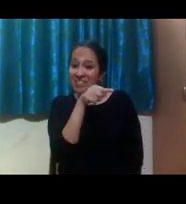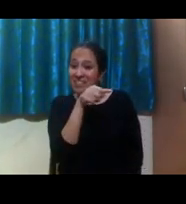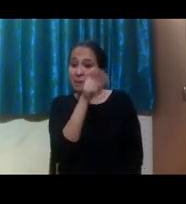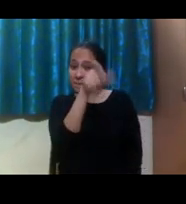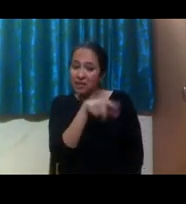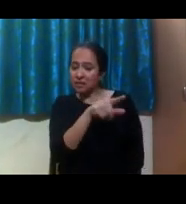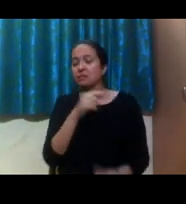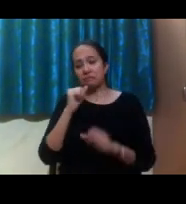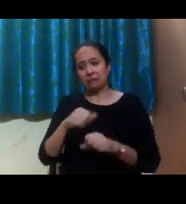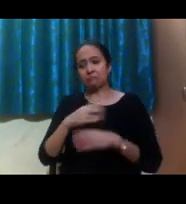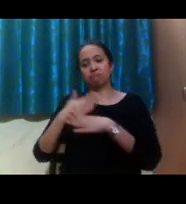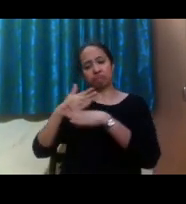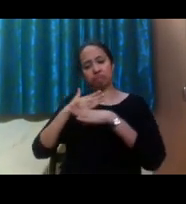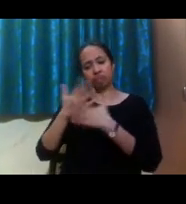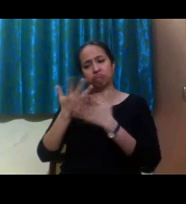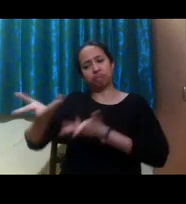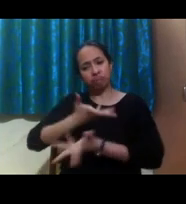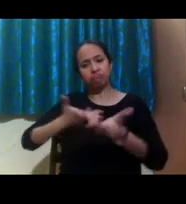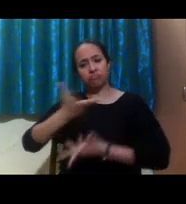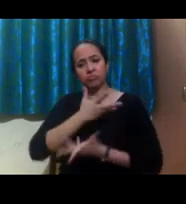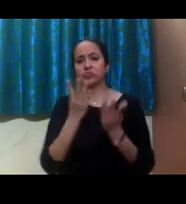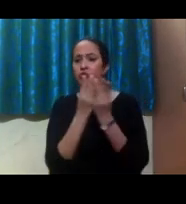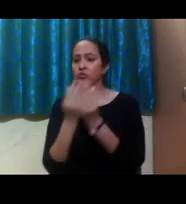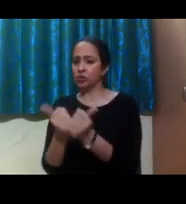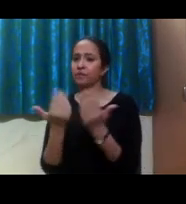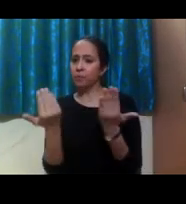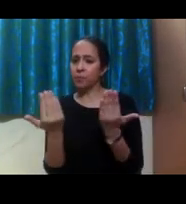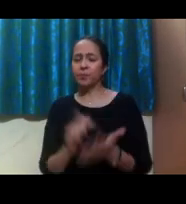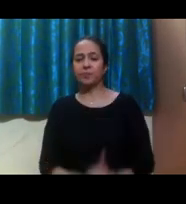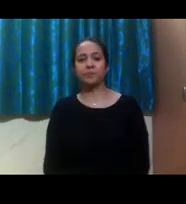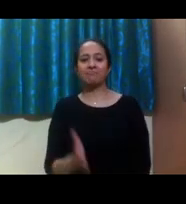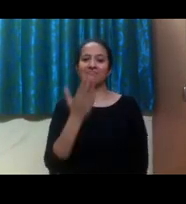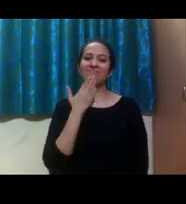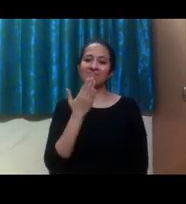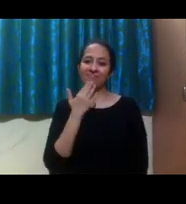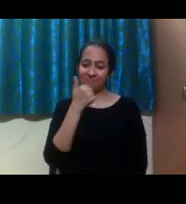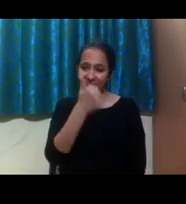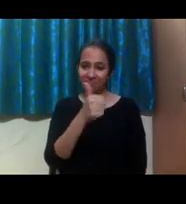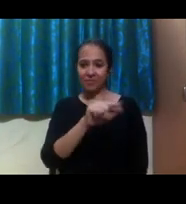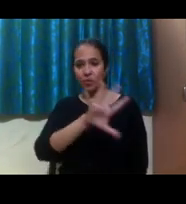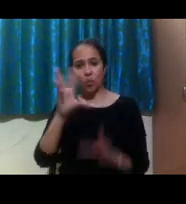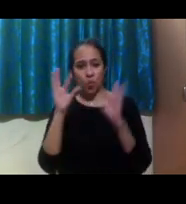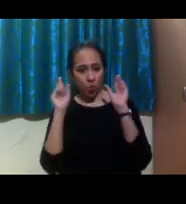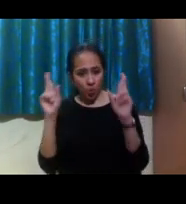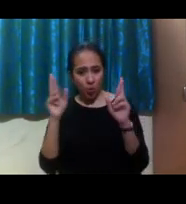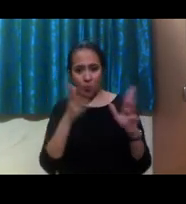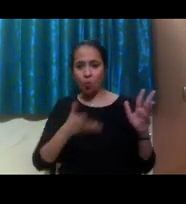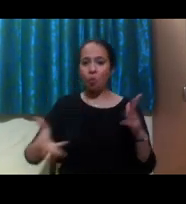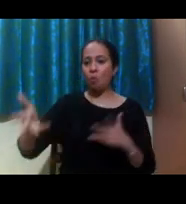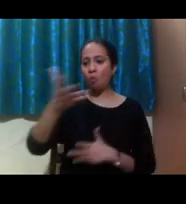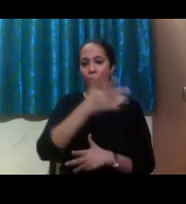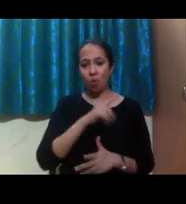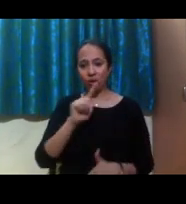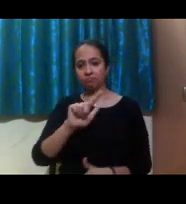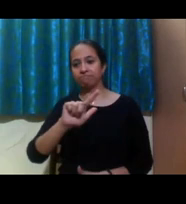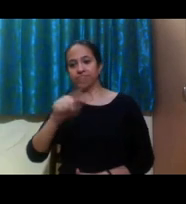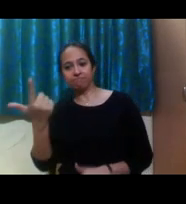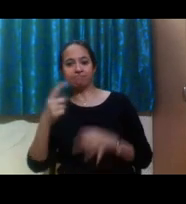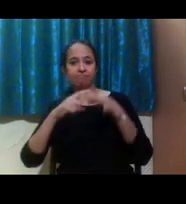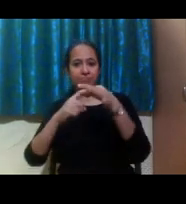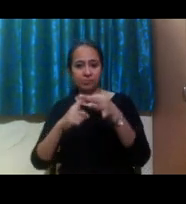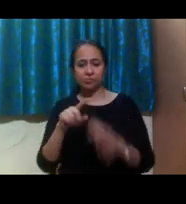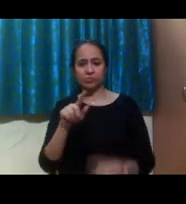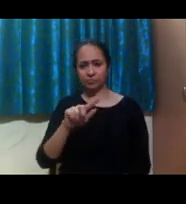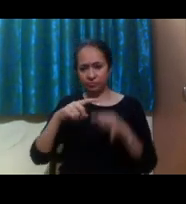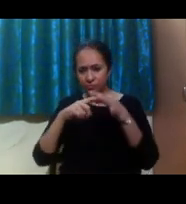you have the proper accommodations. Thank you, Justin. I'll move on to the, uh, next question. Um, the